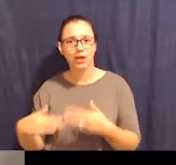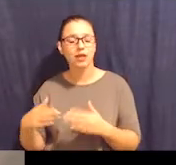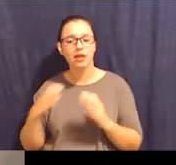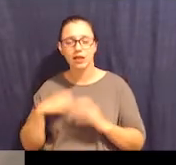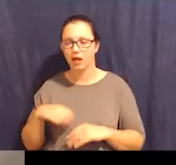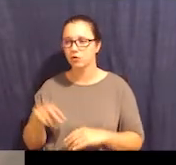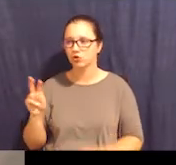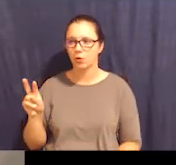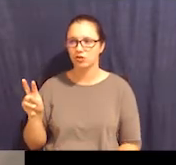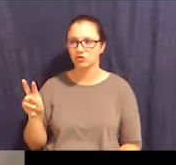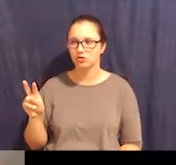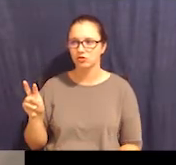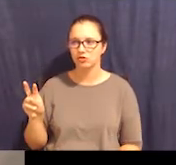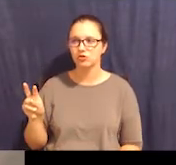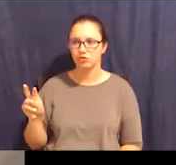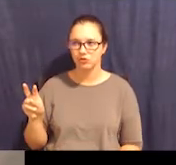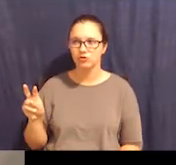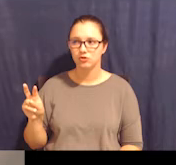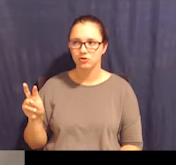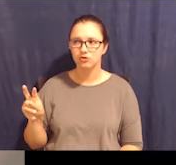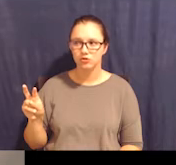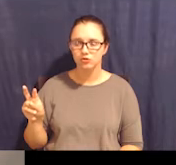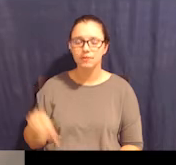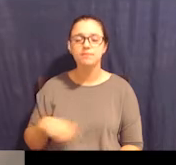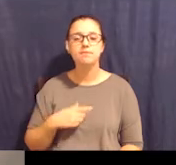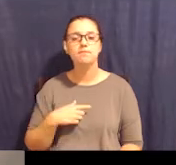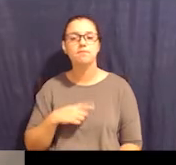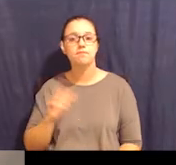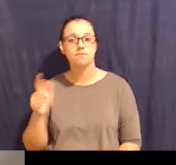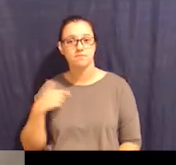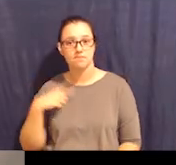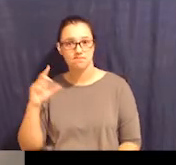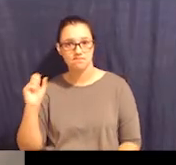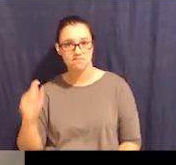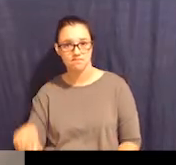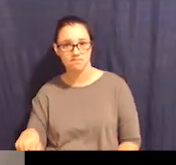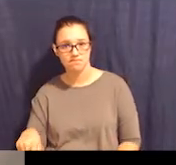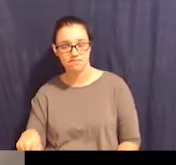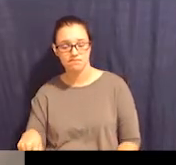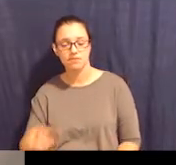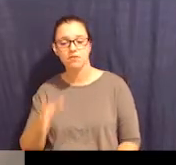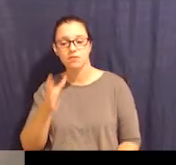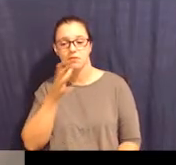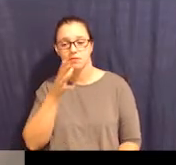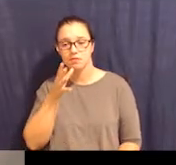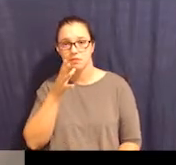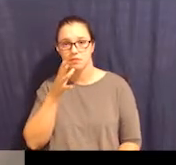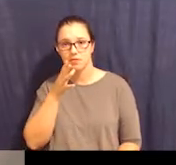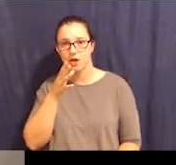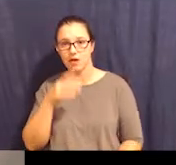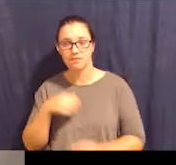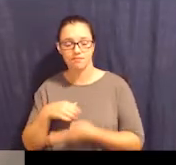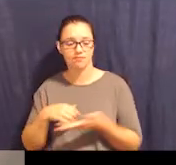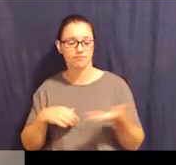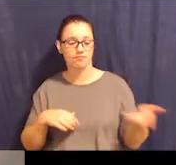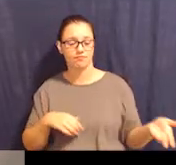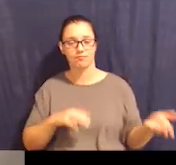I asked a question and mom passed the client that iPad and he wrote out an answer. And in full sentences